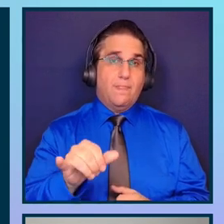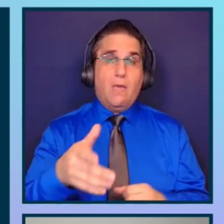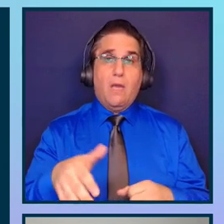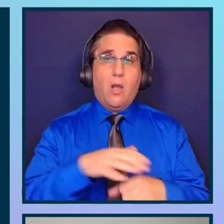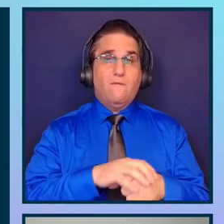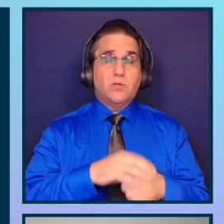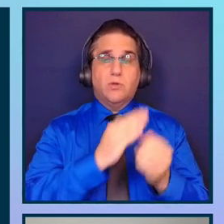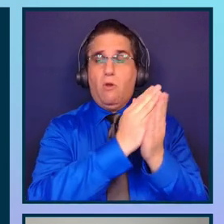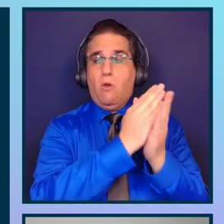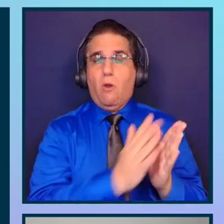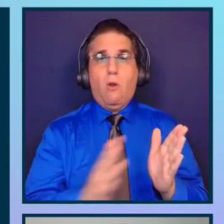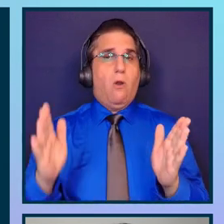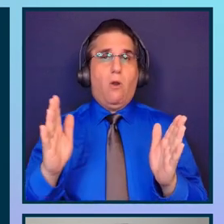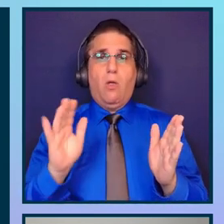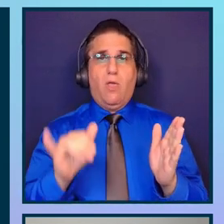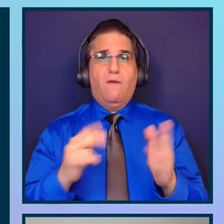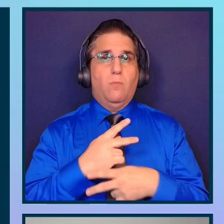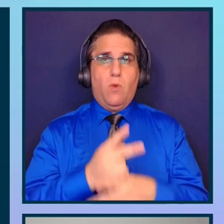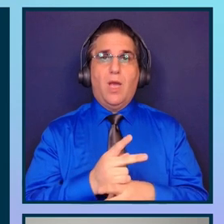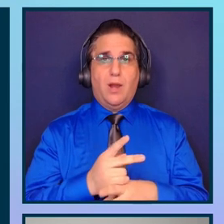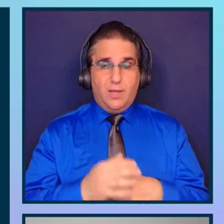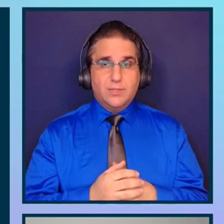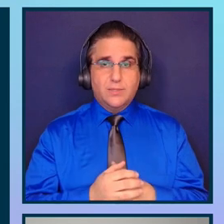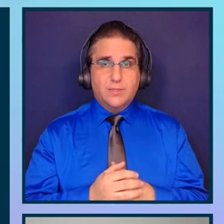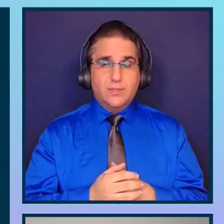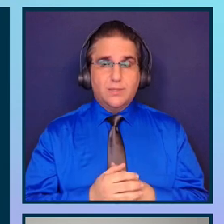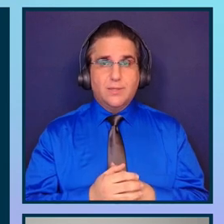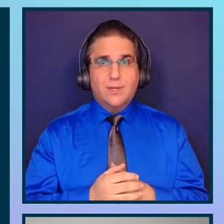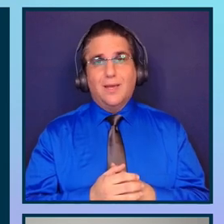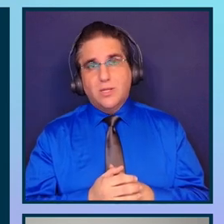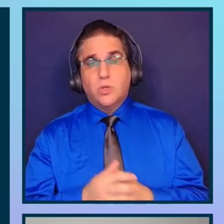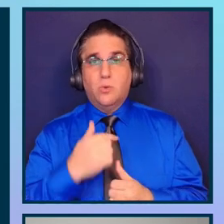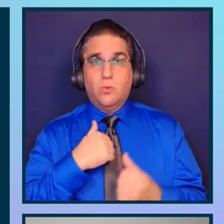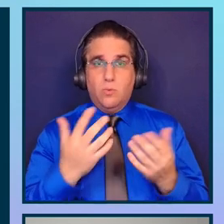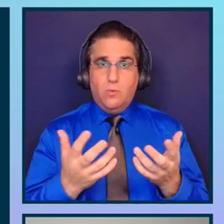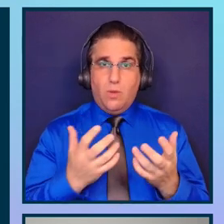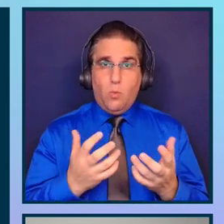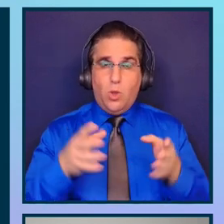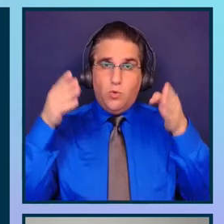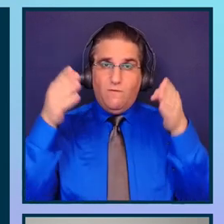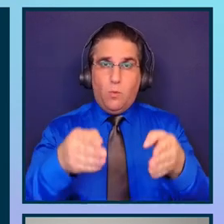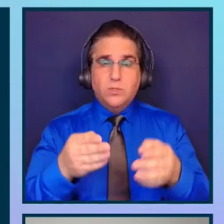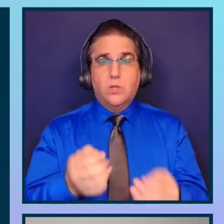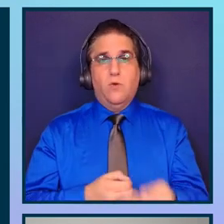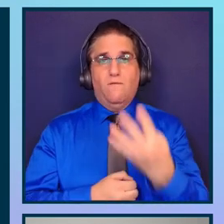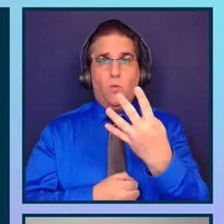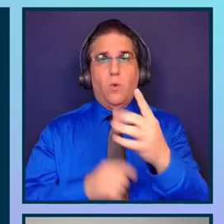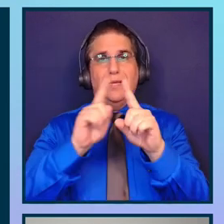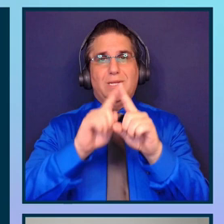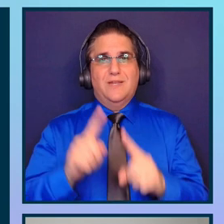part of the product. And I want to focus on four different